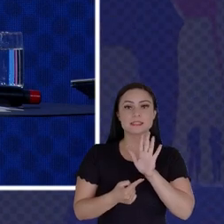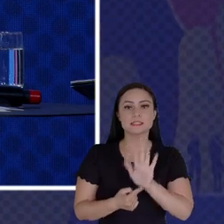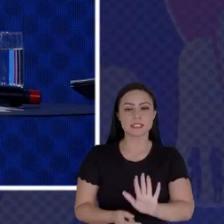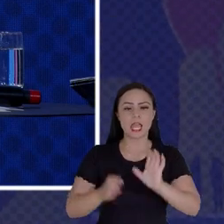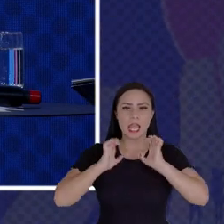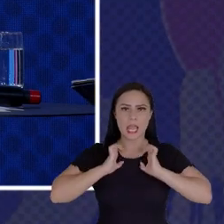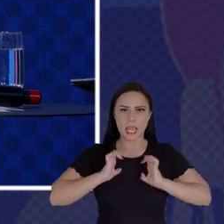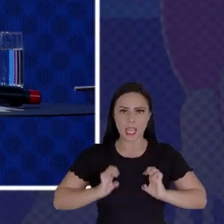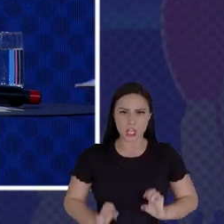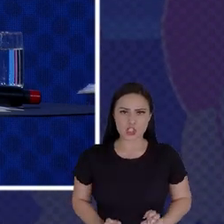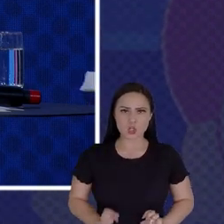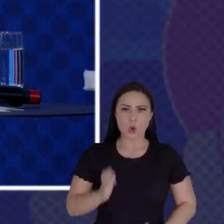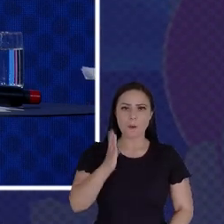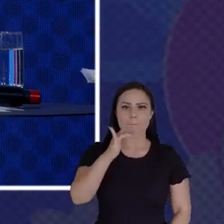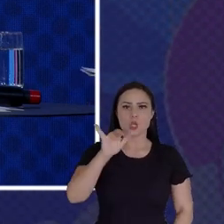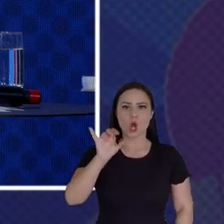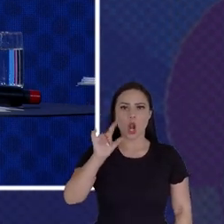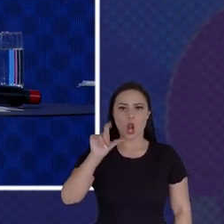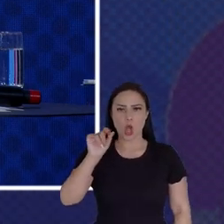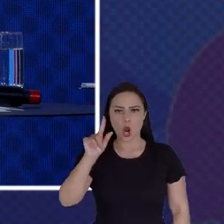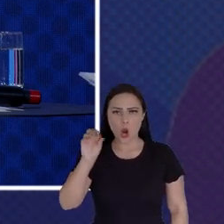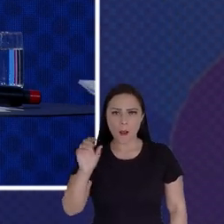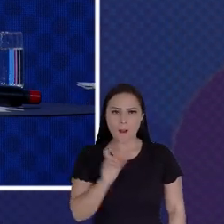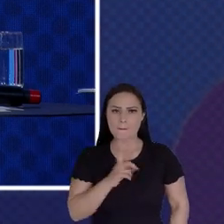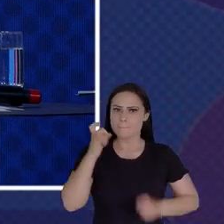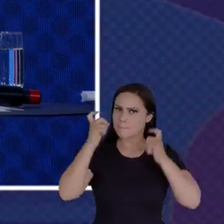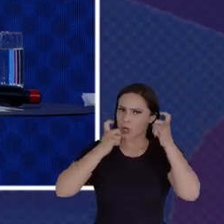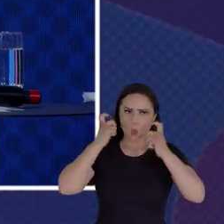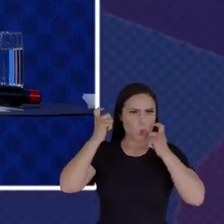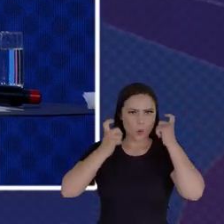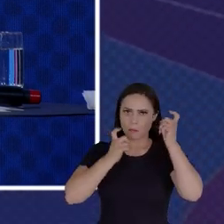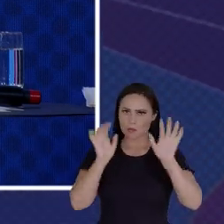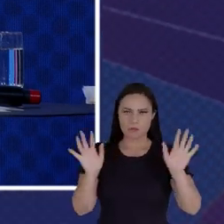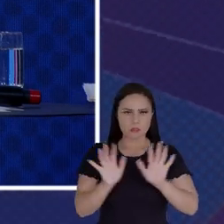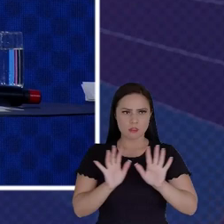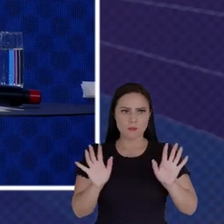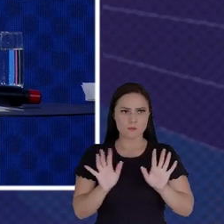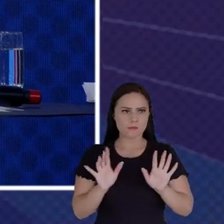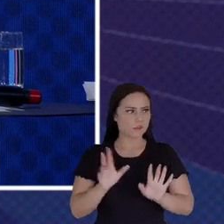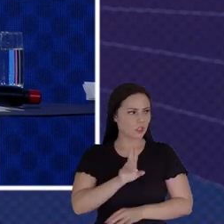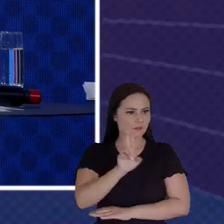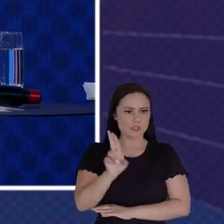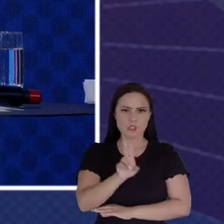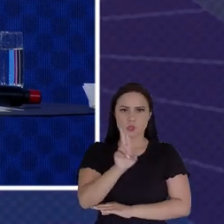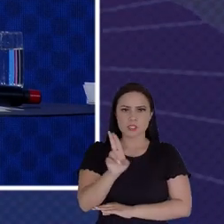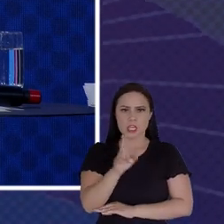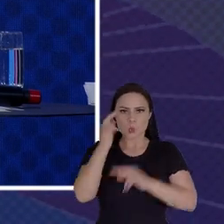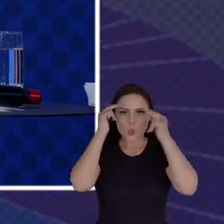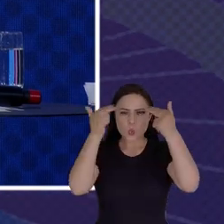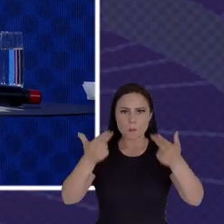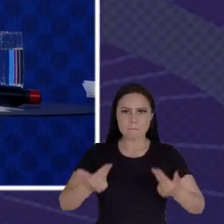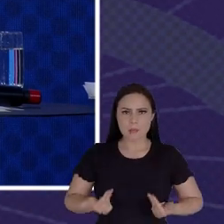It It It Be A Long Time Before This Is Ever Used In Humans This Is Going Nowhere Essentially What The Bioethicist Said